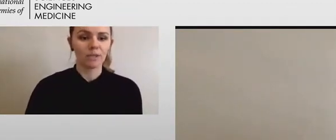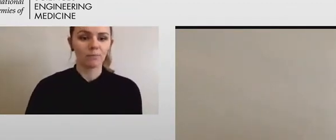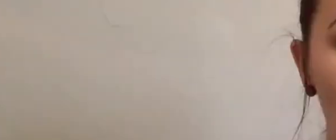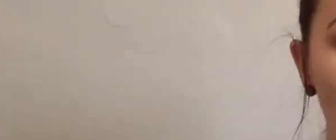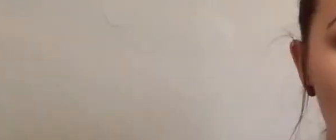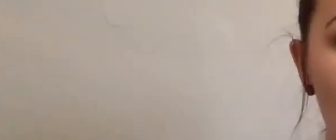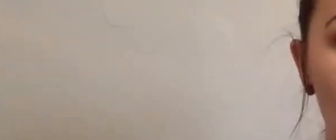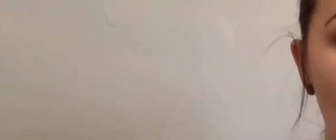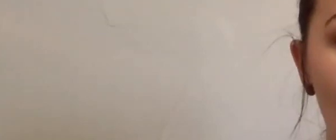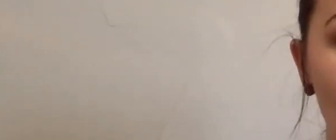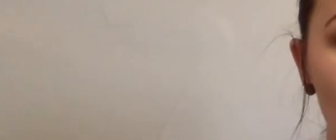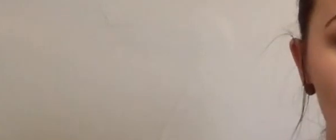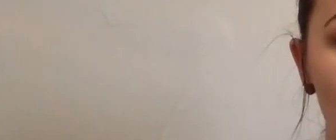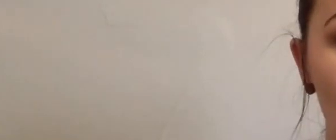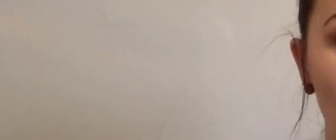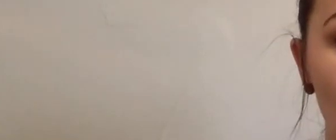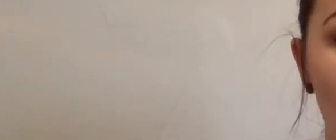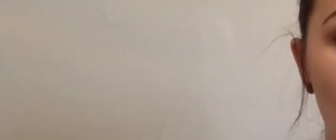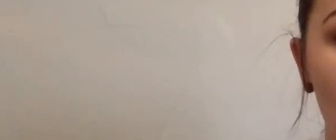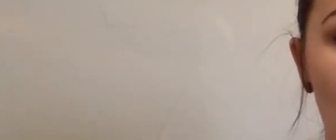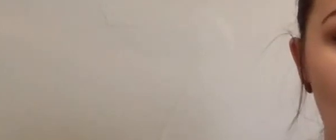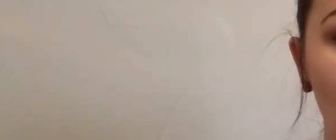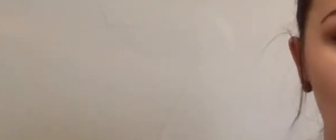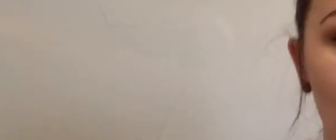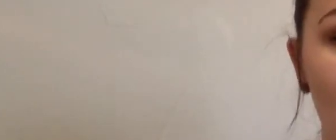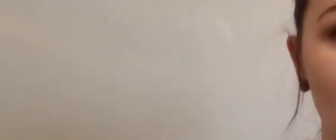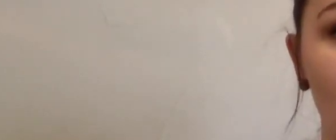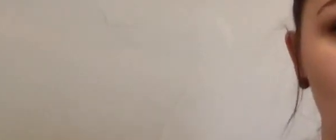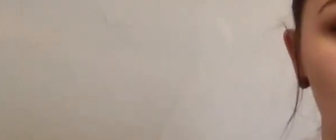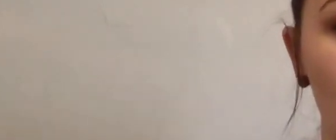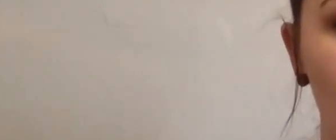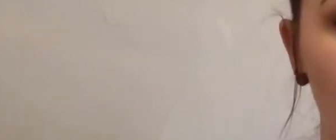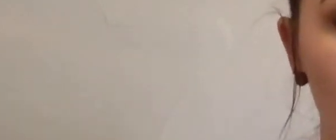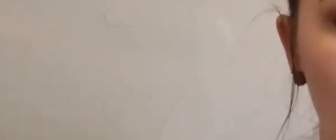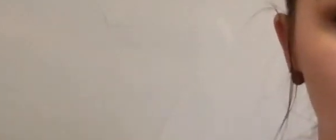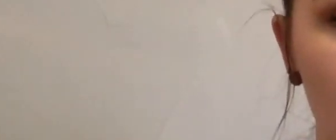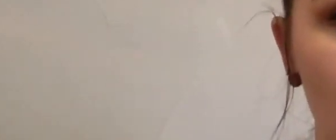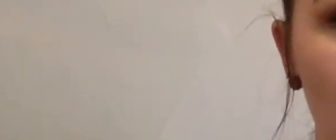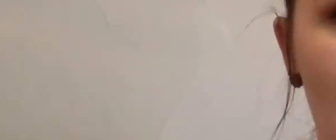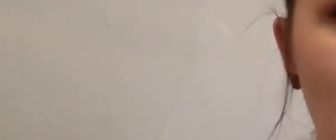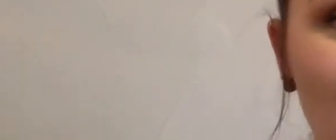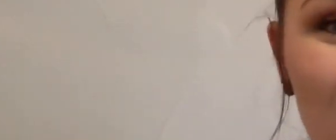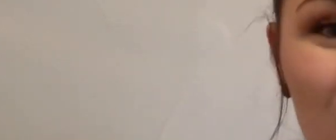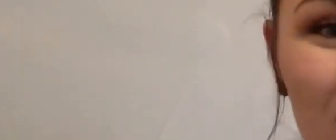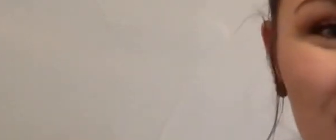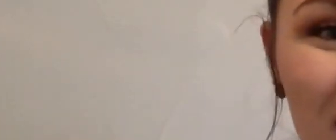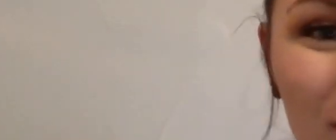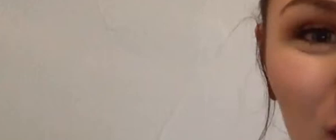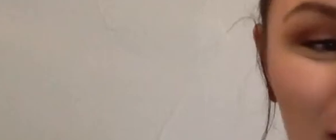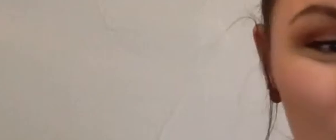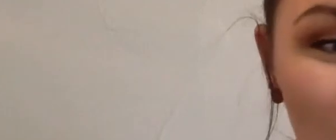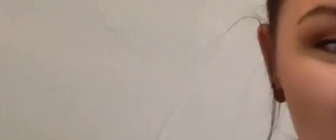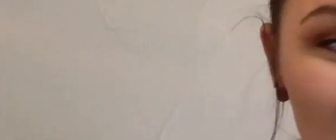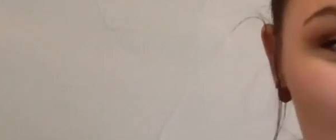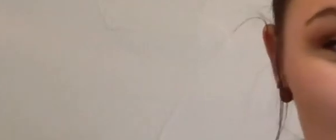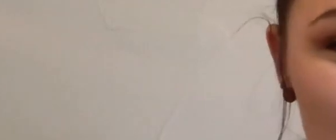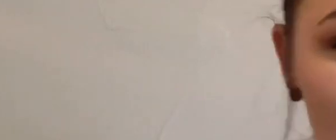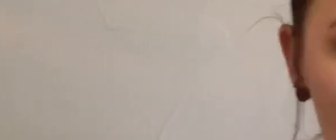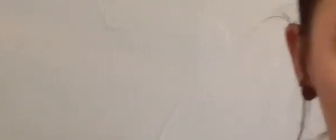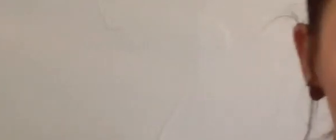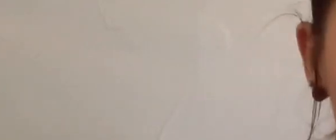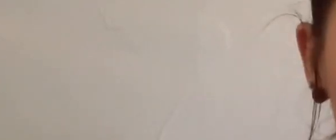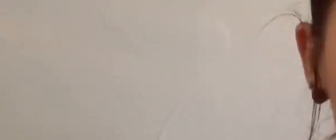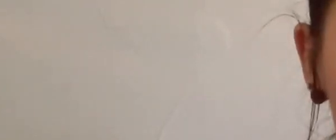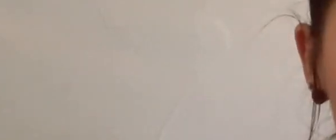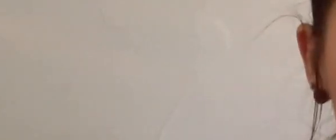Mentorship Program and Biology Instructor at Minneapolis Technical and Community College. If you'd like to go ahead, Teresa.